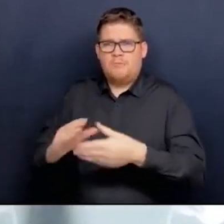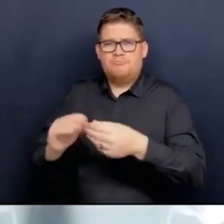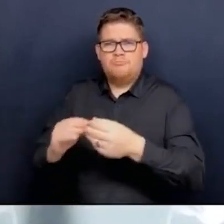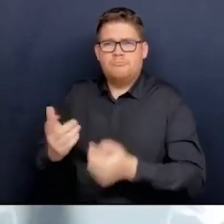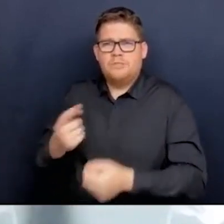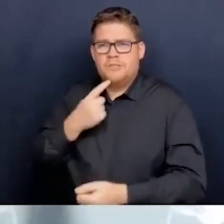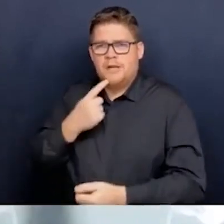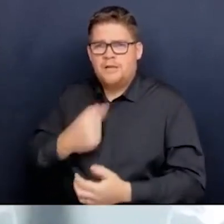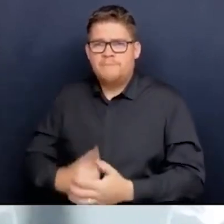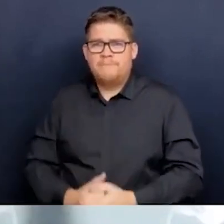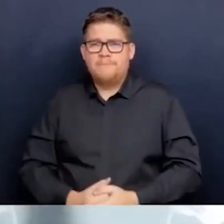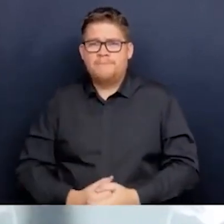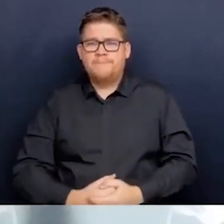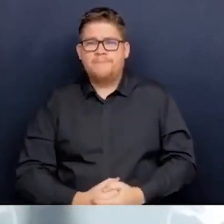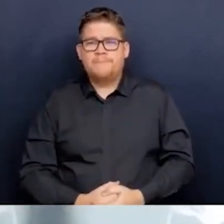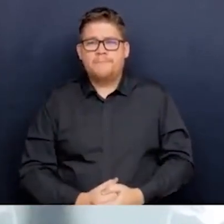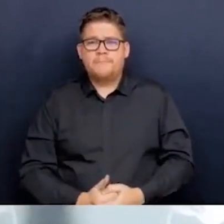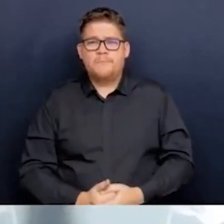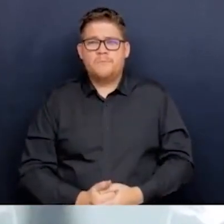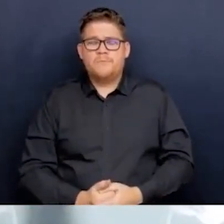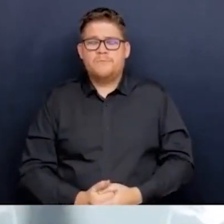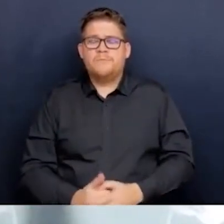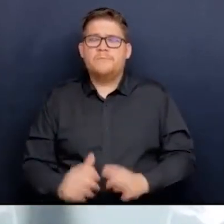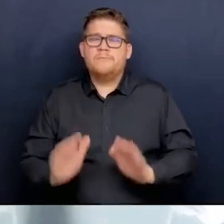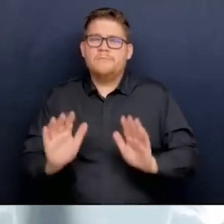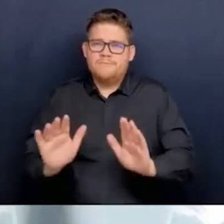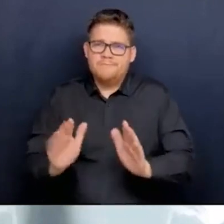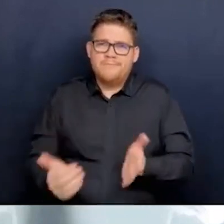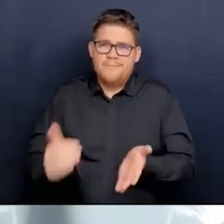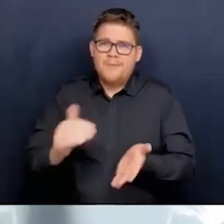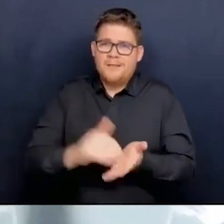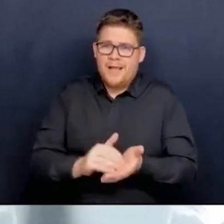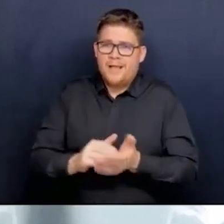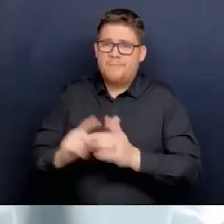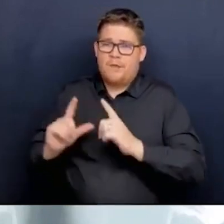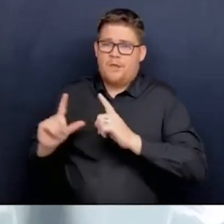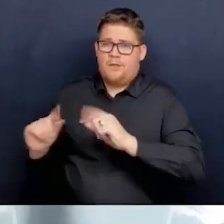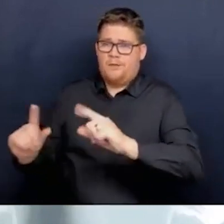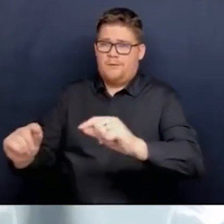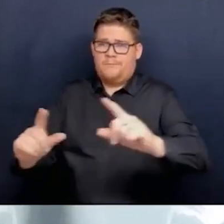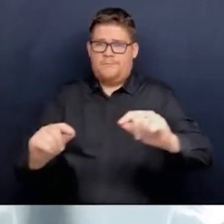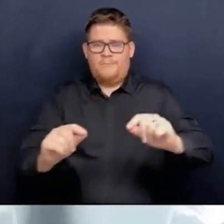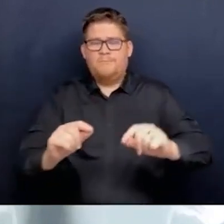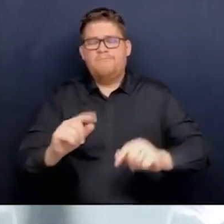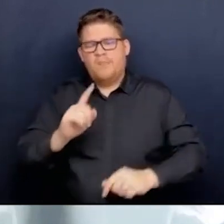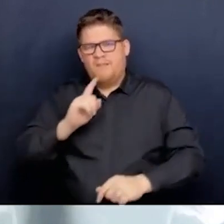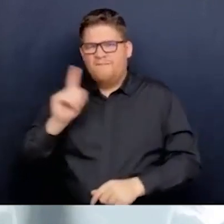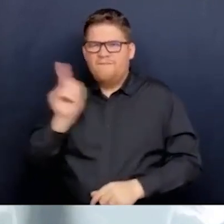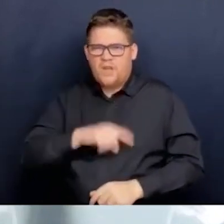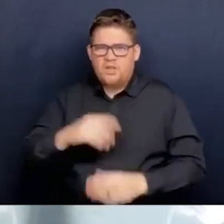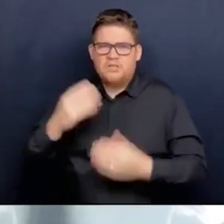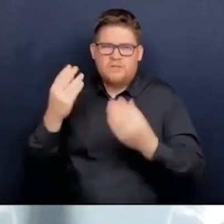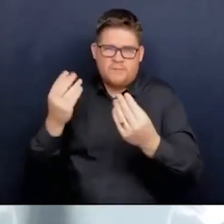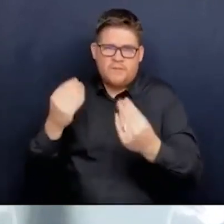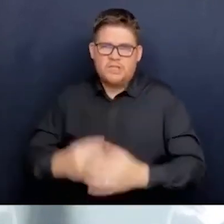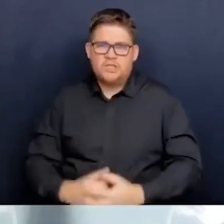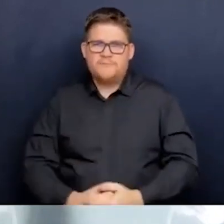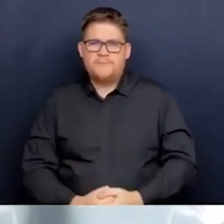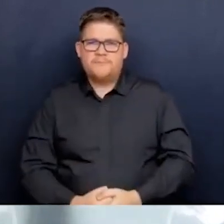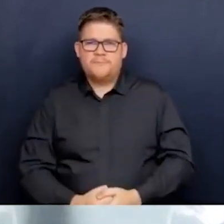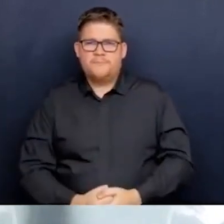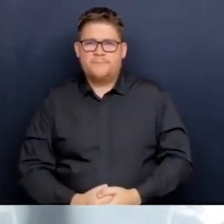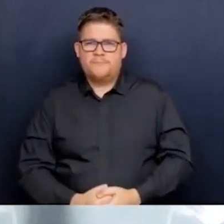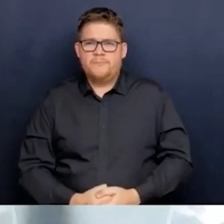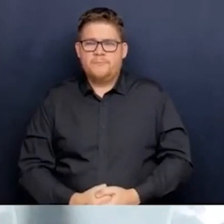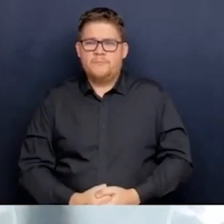with respect to putting forward false information, which sometimes happens, for example, false information about the effectiveness of certain